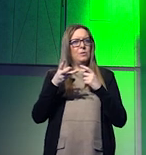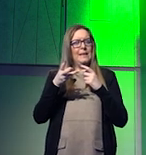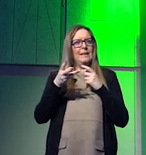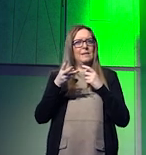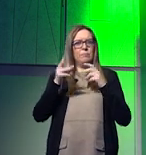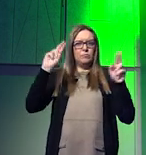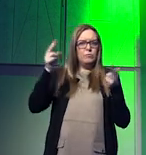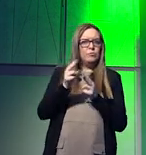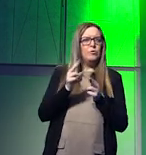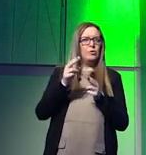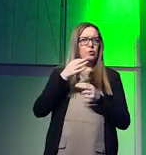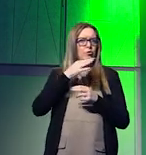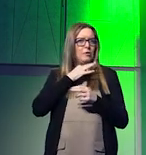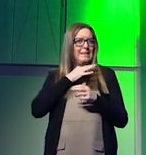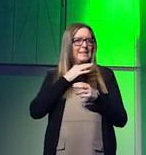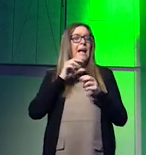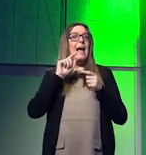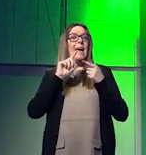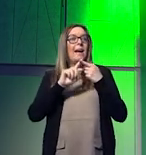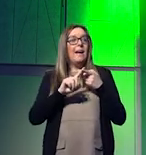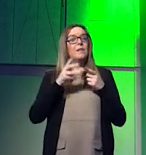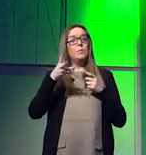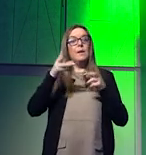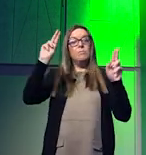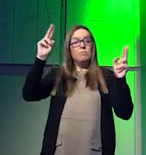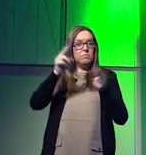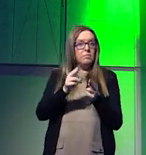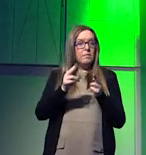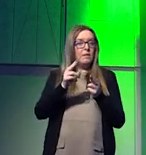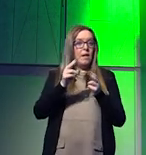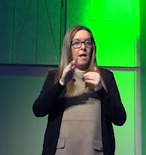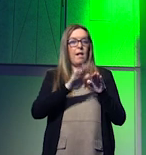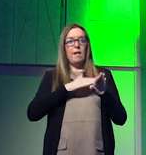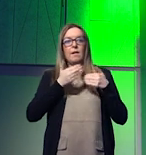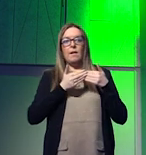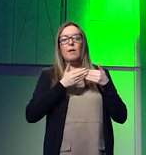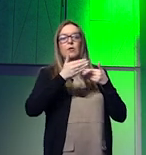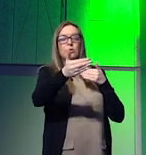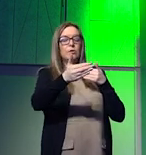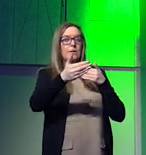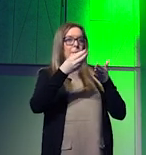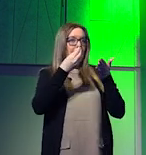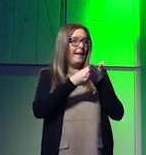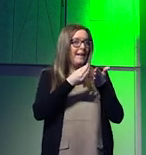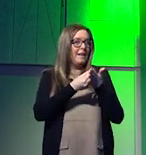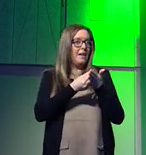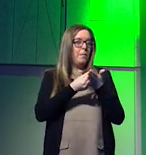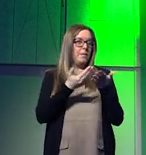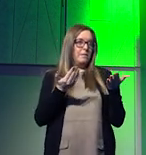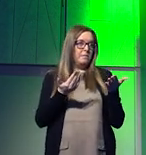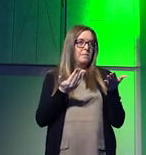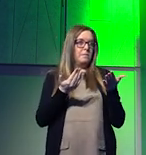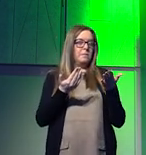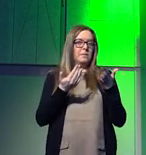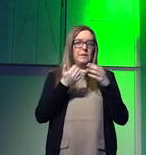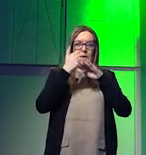therefore preempt the longer term type of economic and sort of foundational